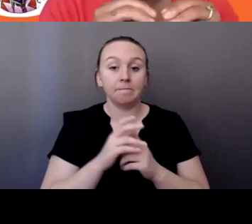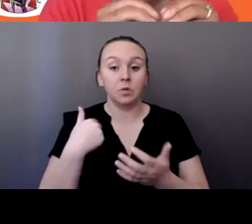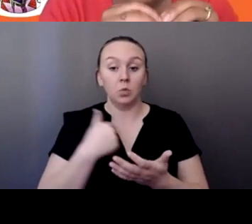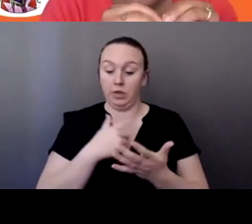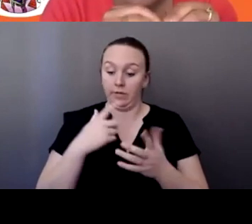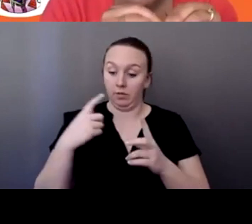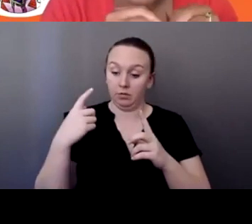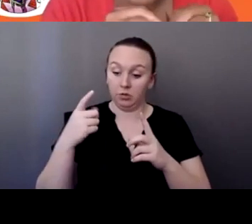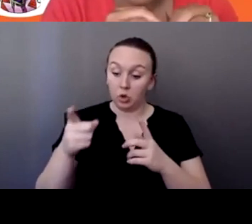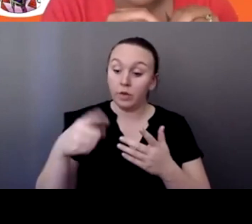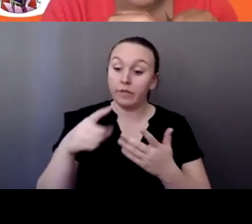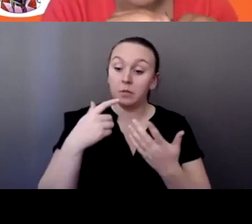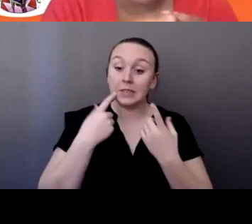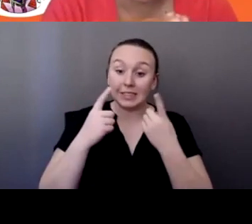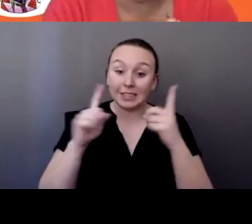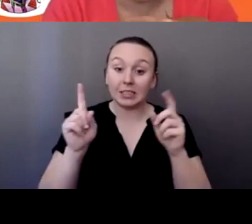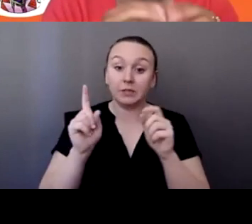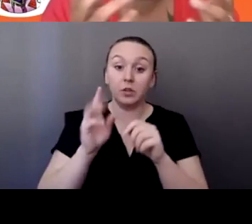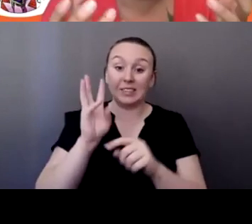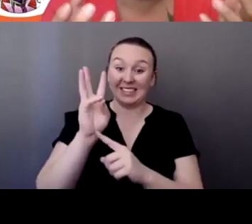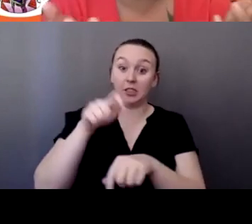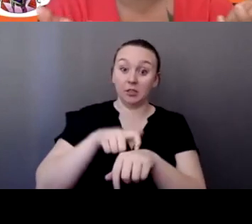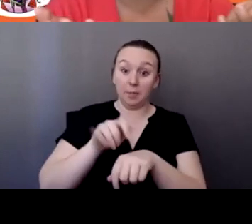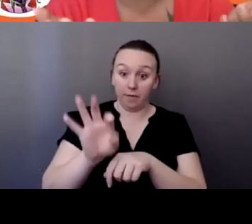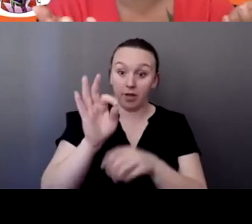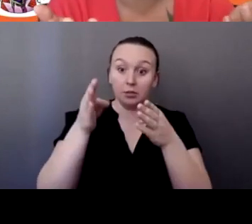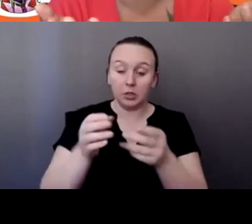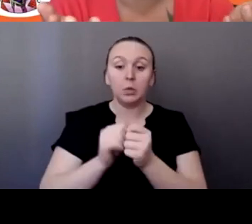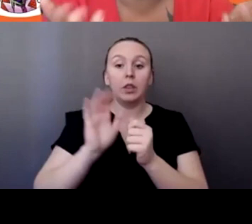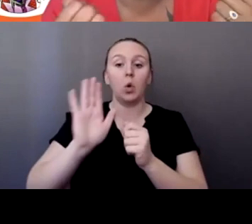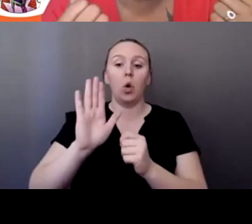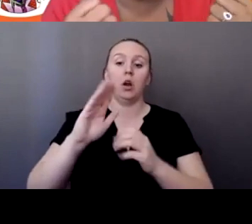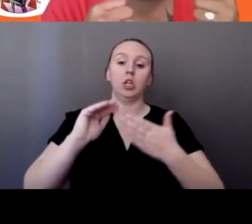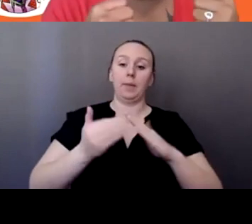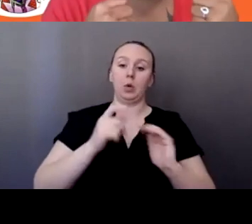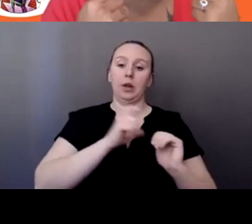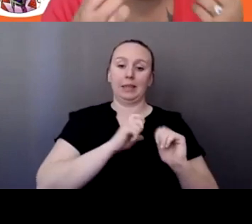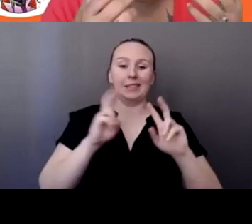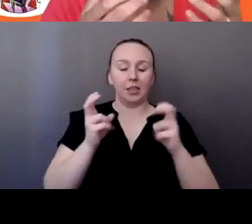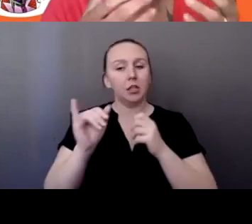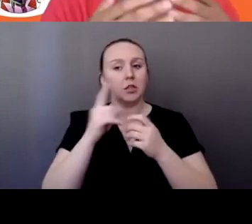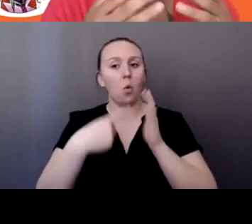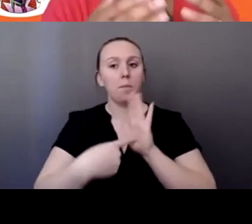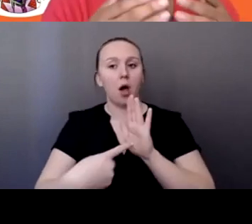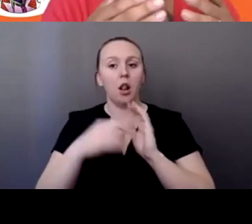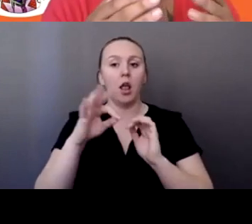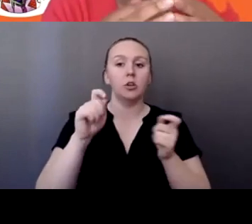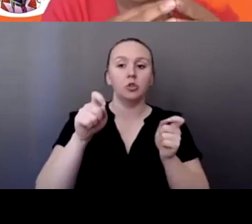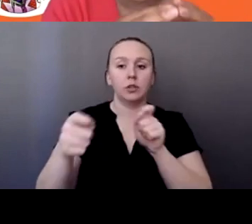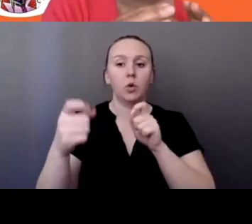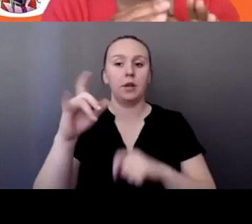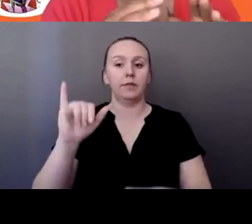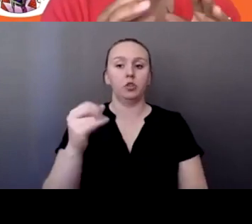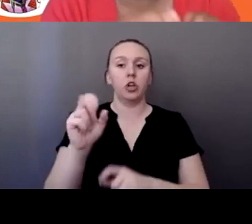own community policing organization. So that's essentially a model of, um, transformative justice. Like you've taken it upon yourselves and the